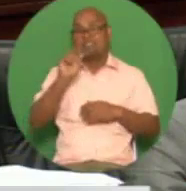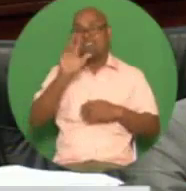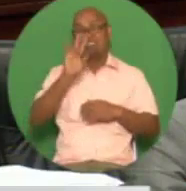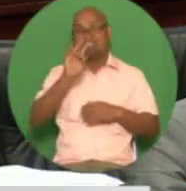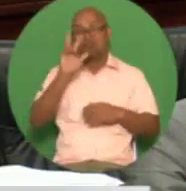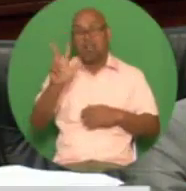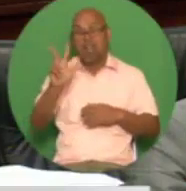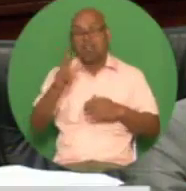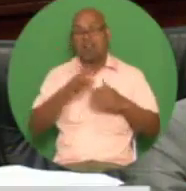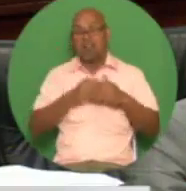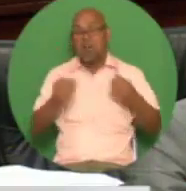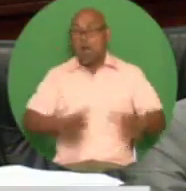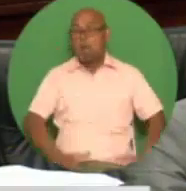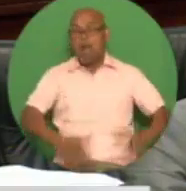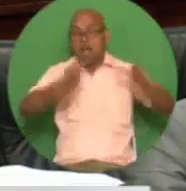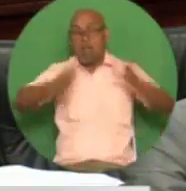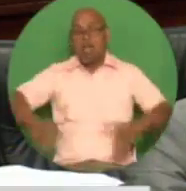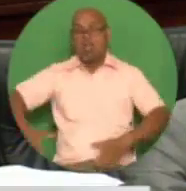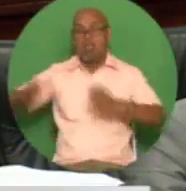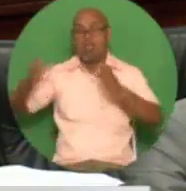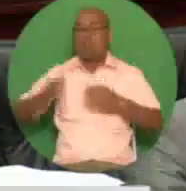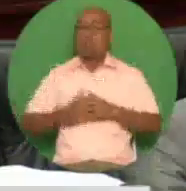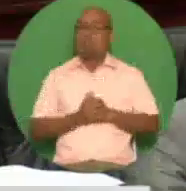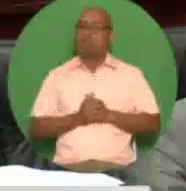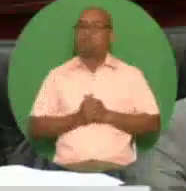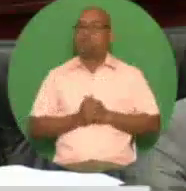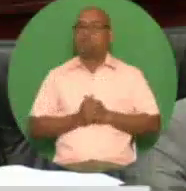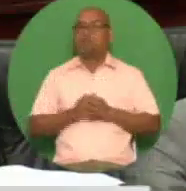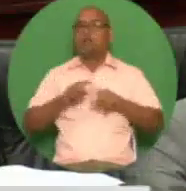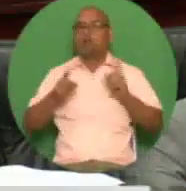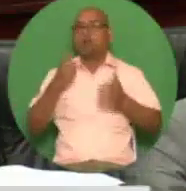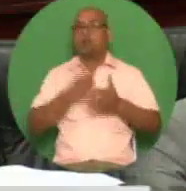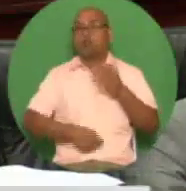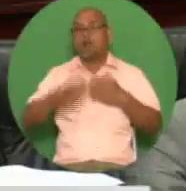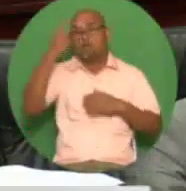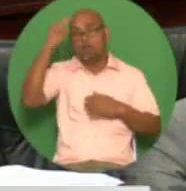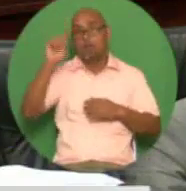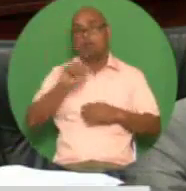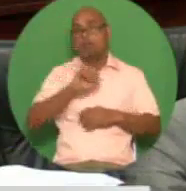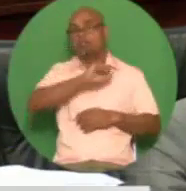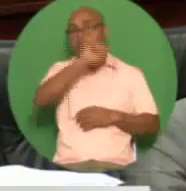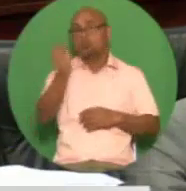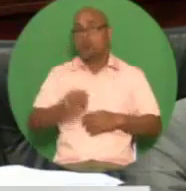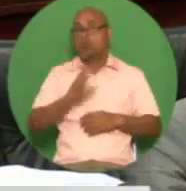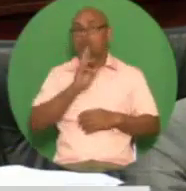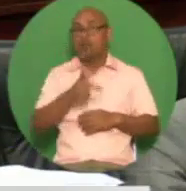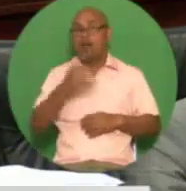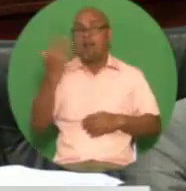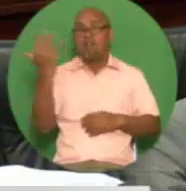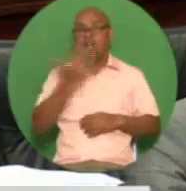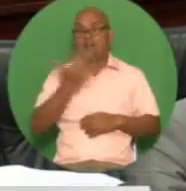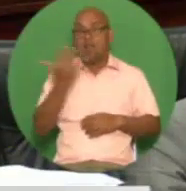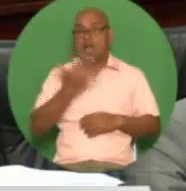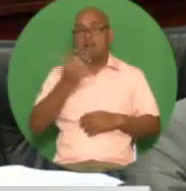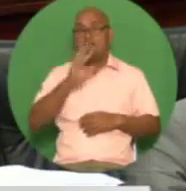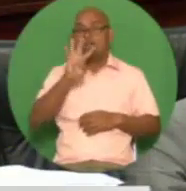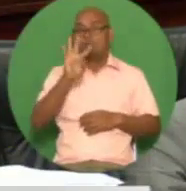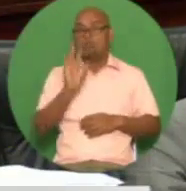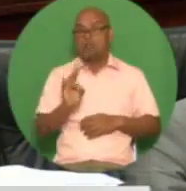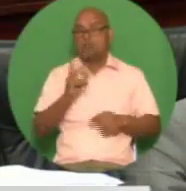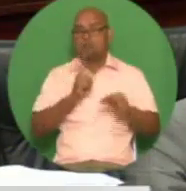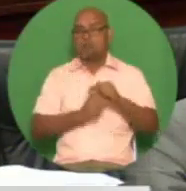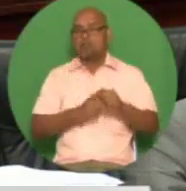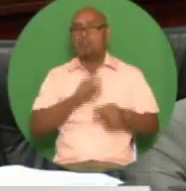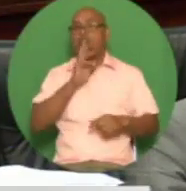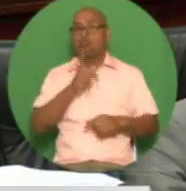the actual unsubsidized price of super gasoline should really be five dollars and forty seven cents per liter and